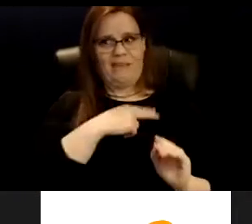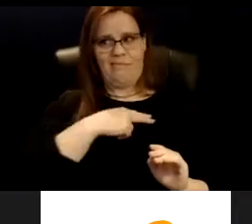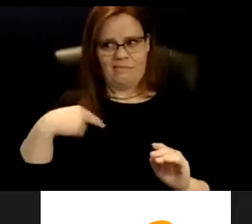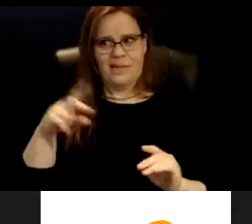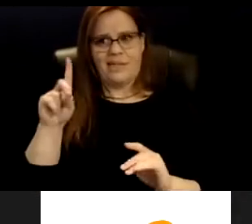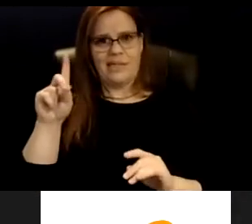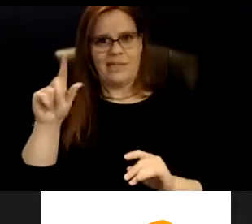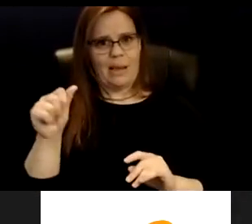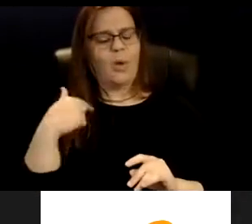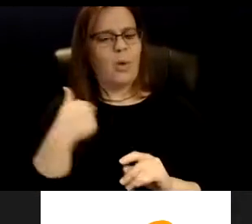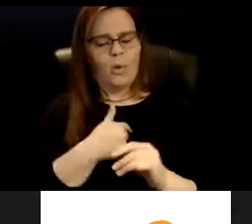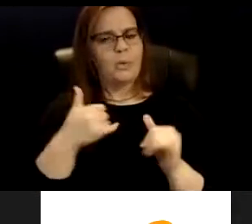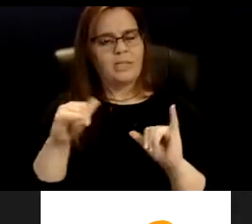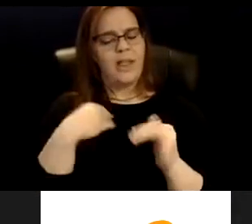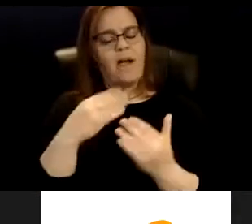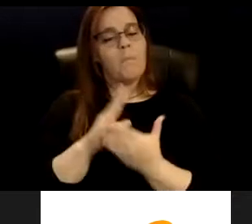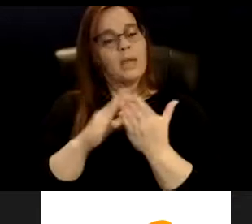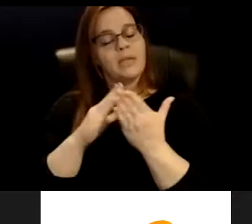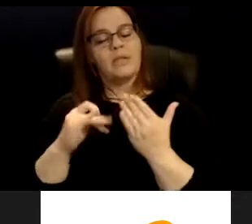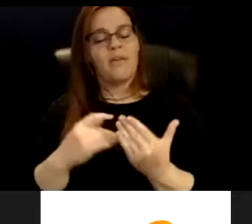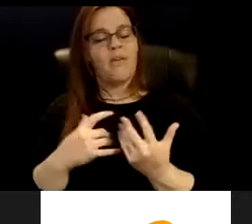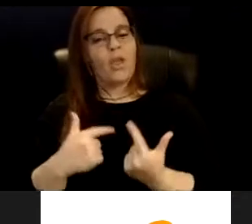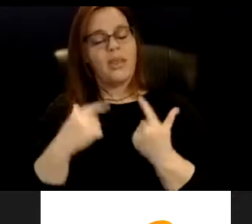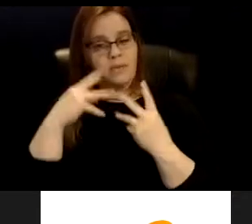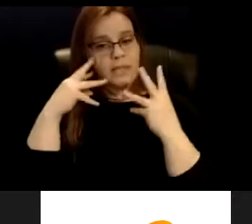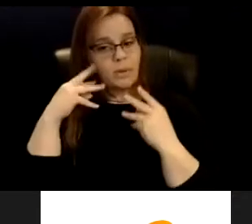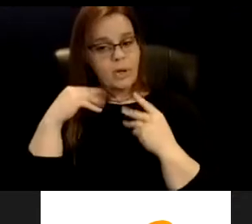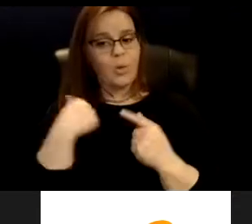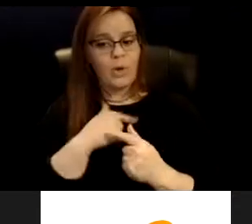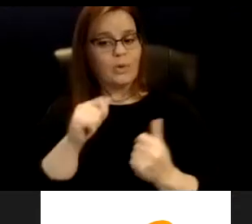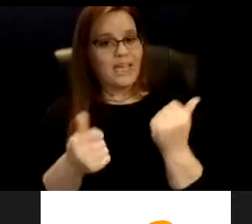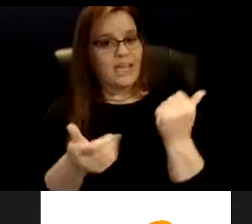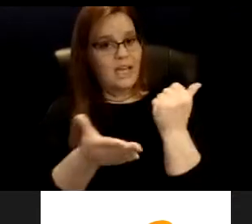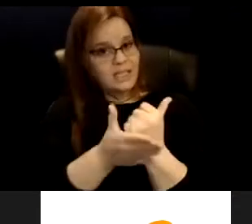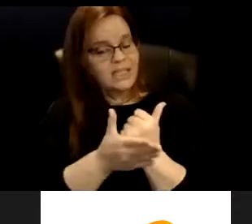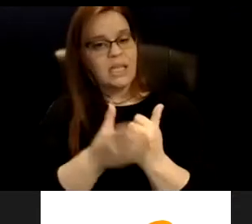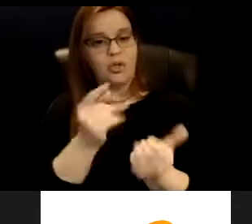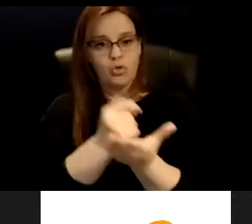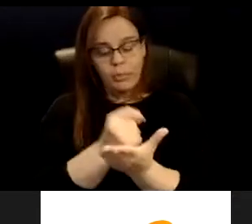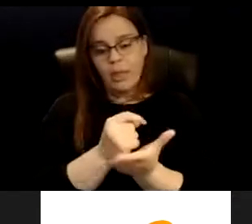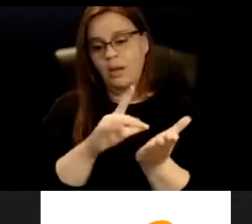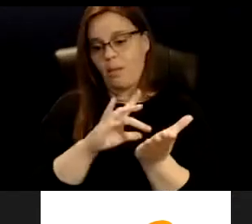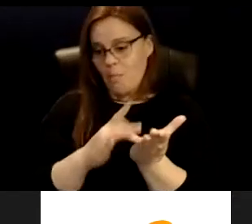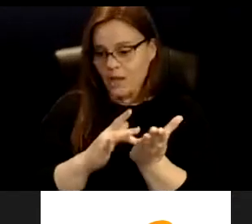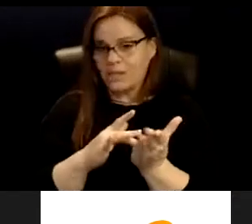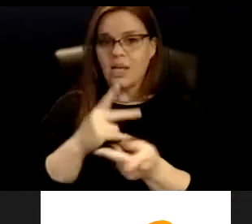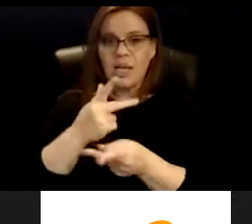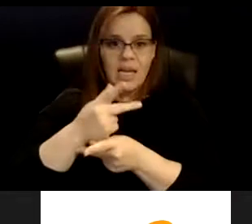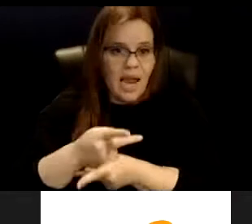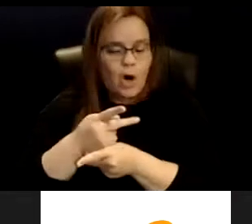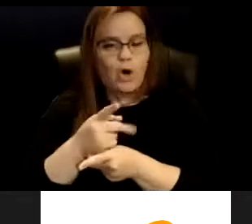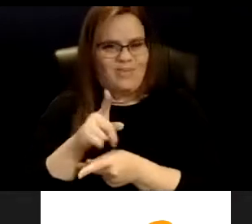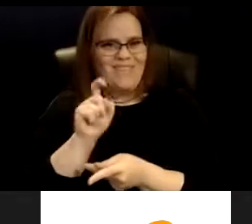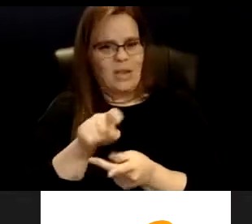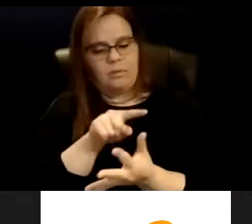of our lived experience, we'll need assistance, we'll need treatment, we'll need medicine, we'll need care, and we'll